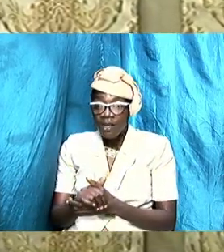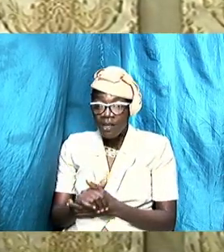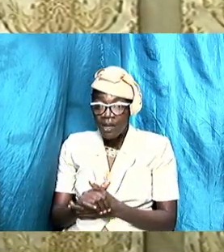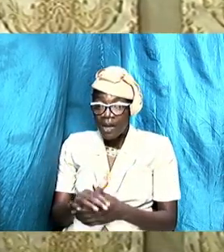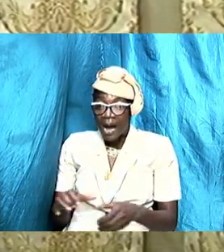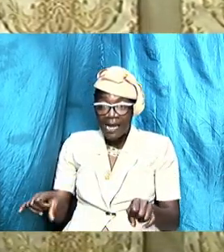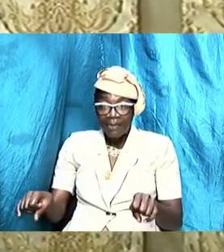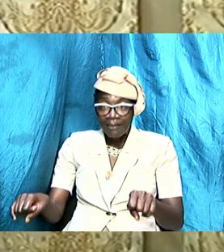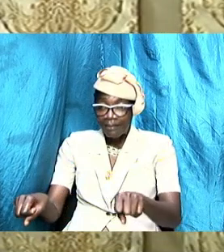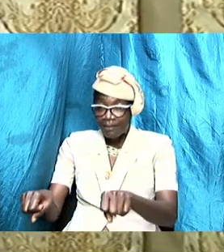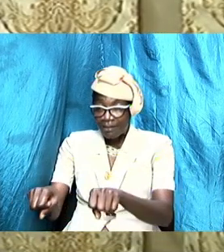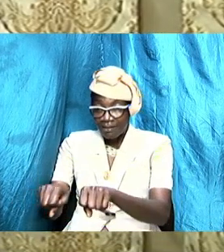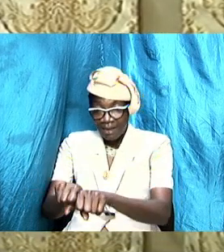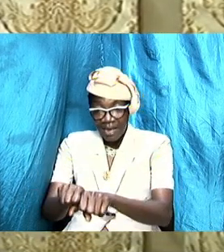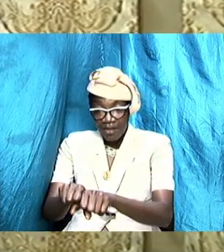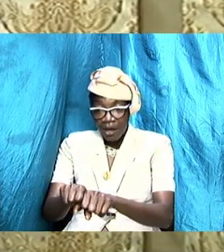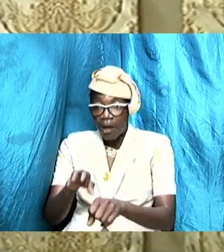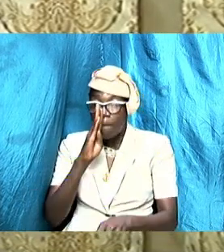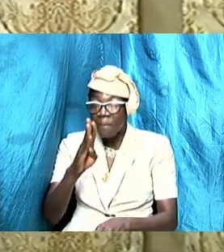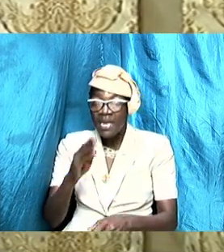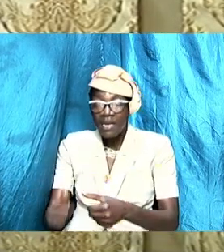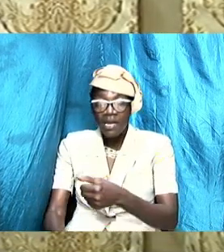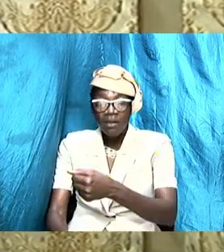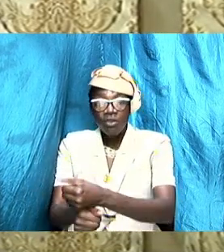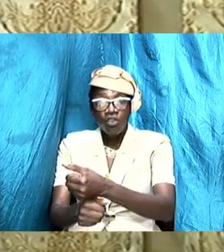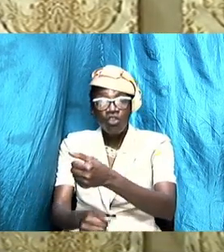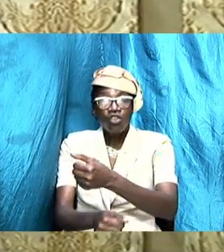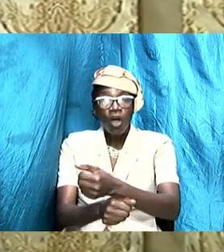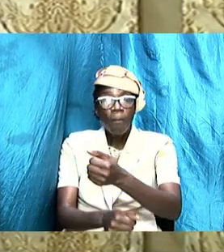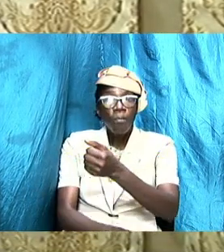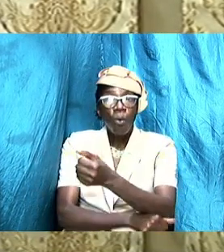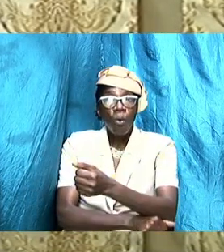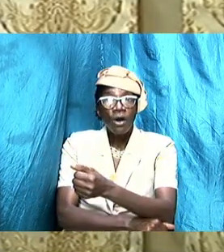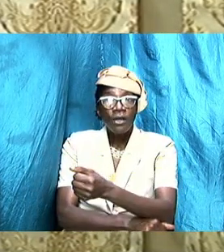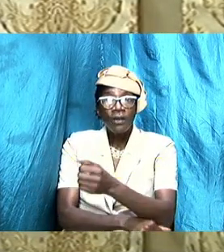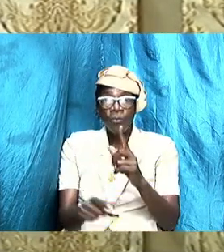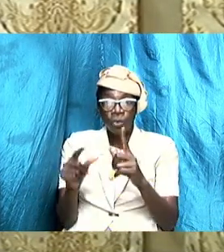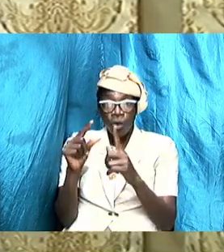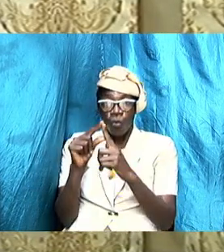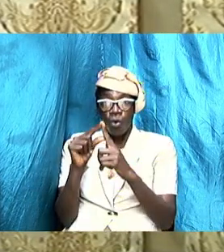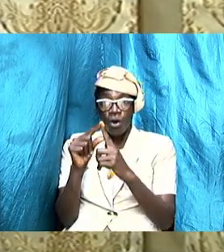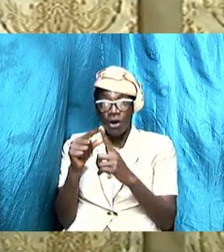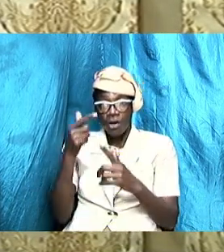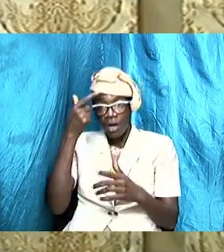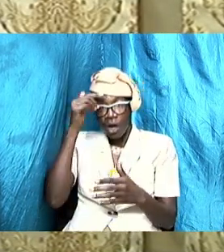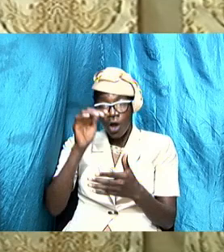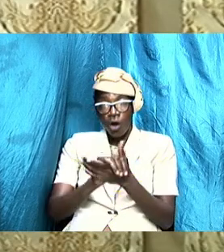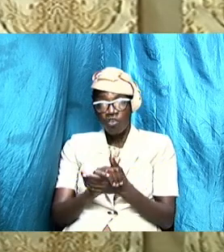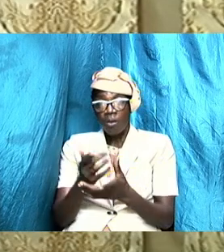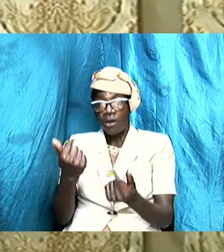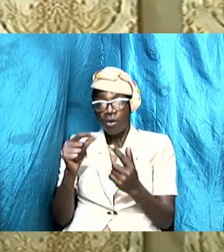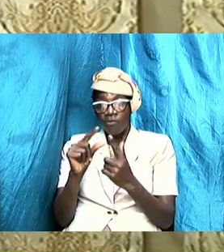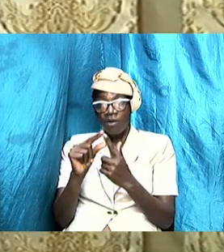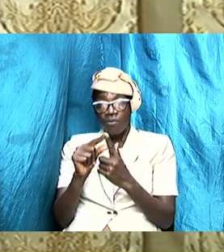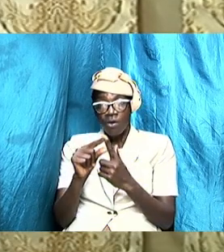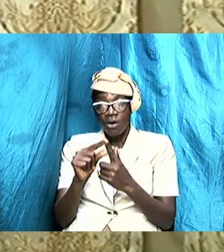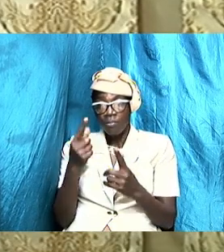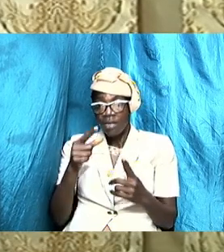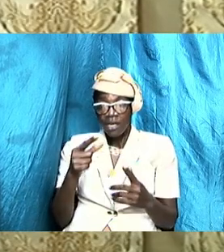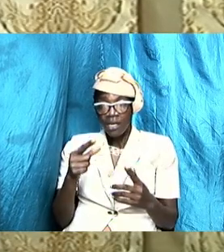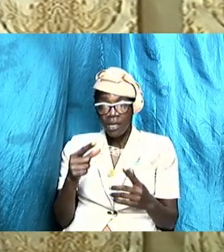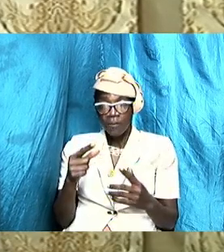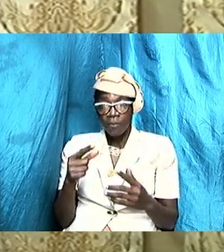and be the support because the word husband comes from a word that means household